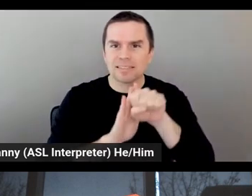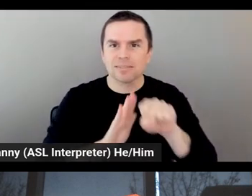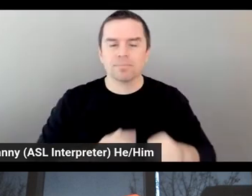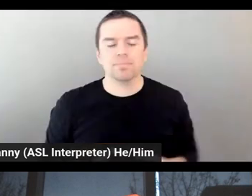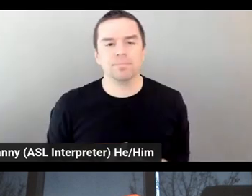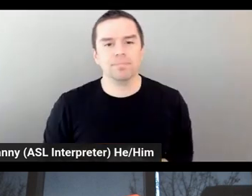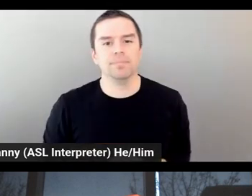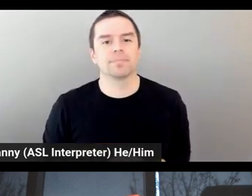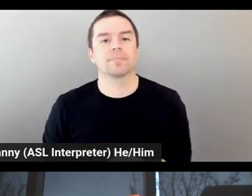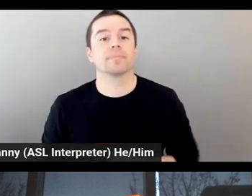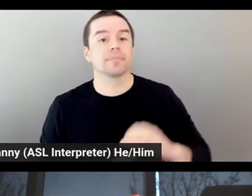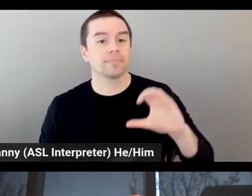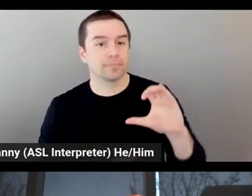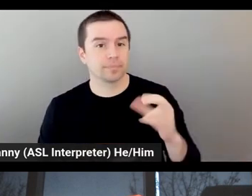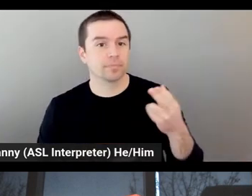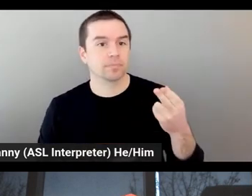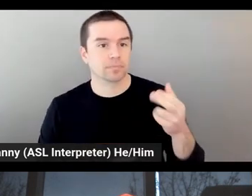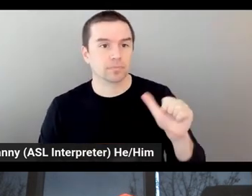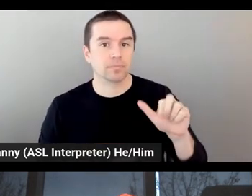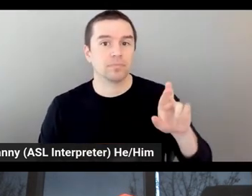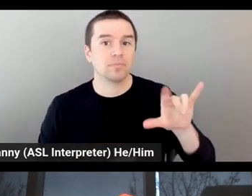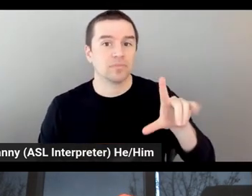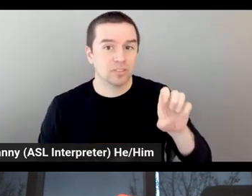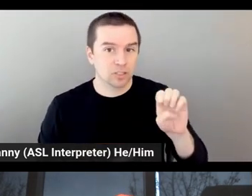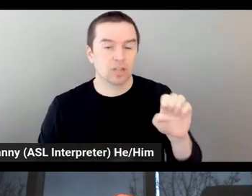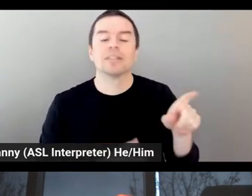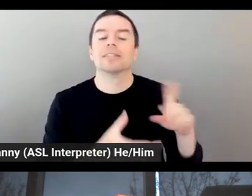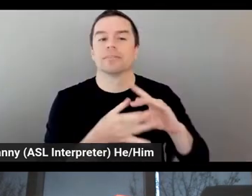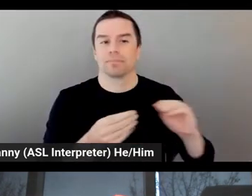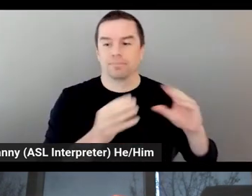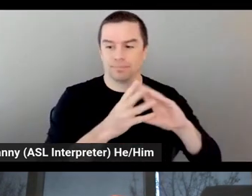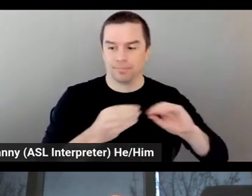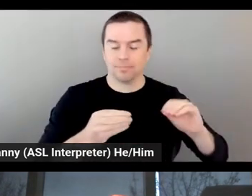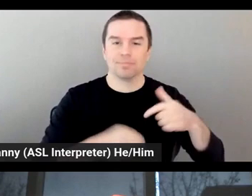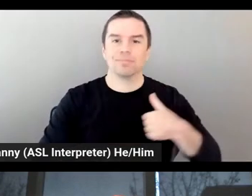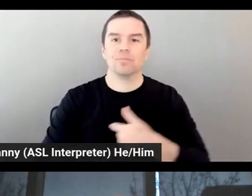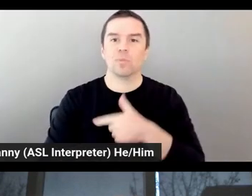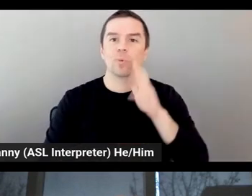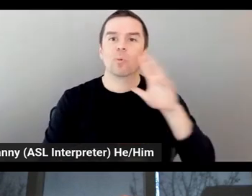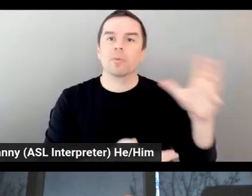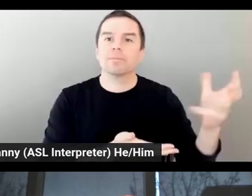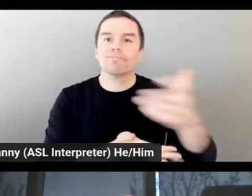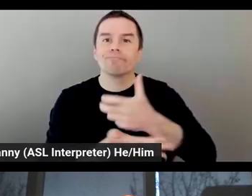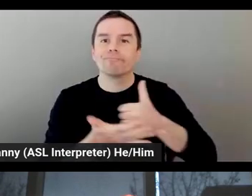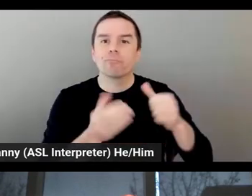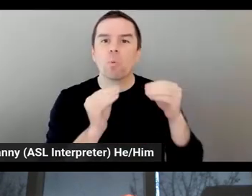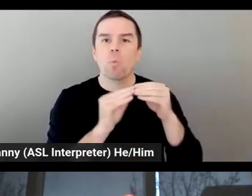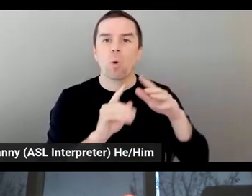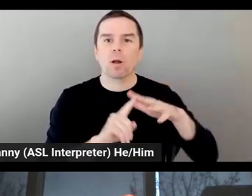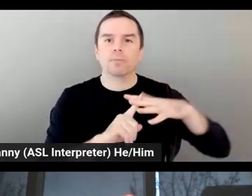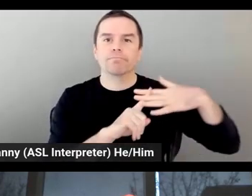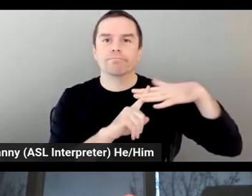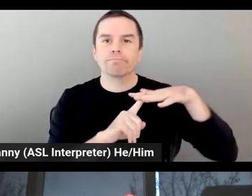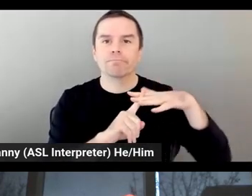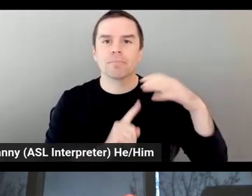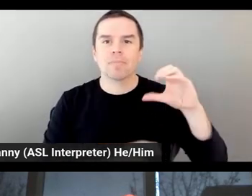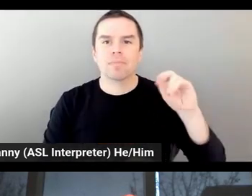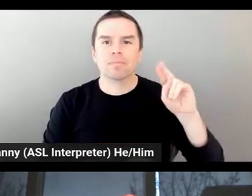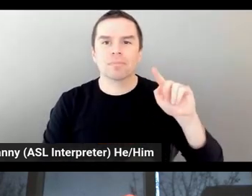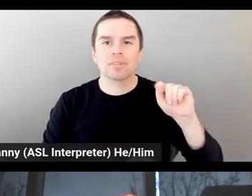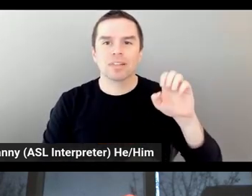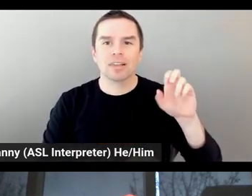mentioning, we will be curating the content to make sure that we do provide unique content,